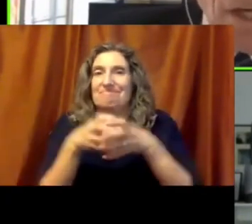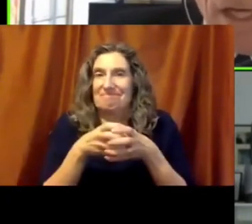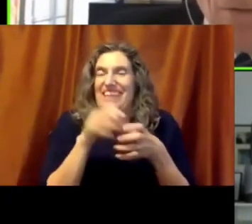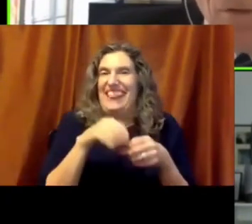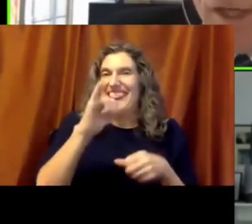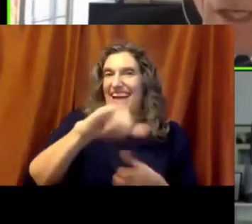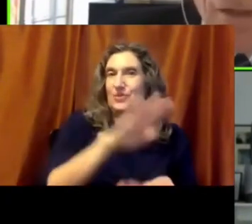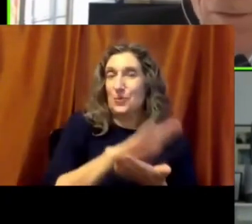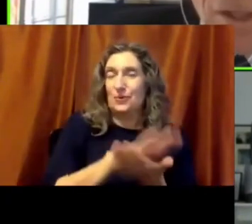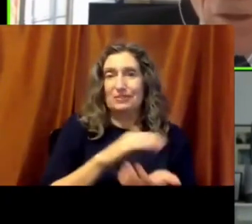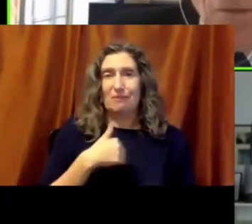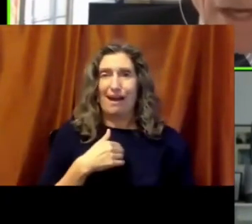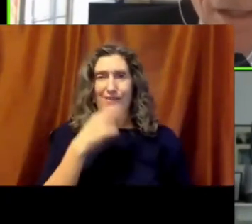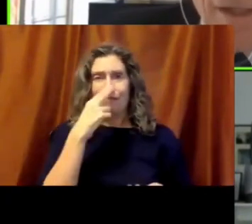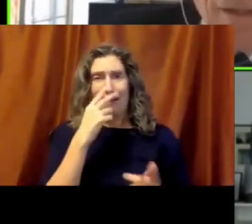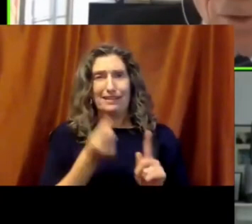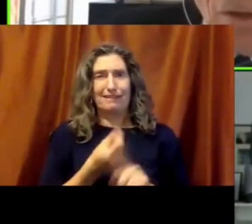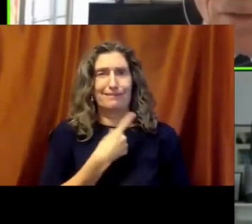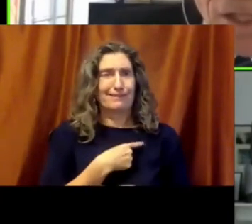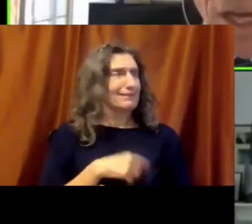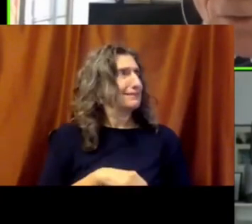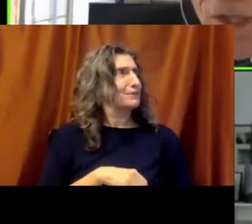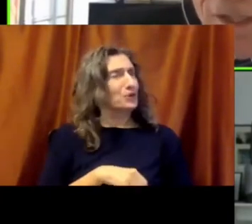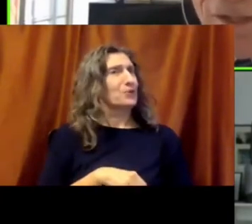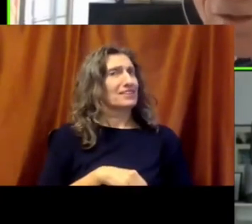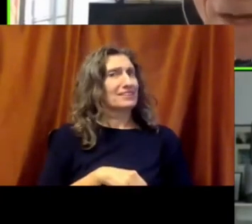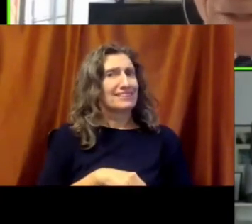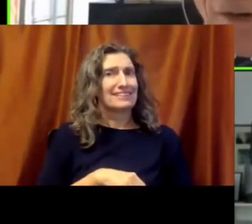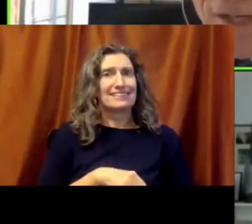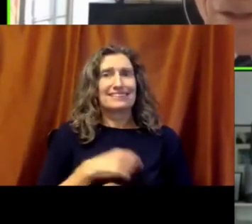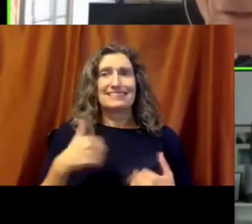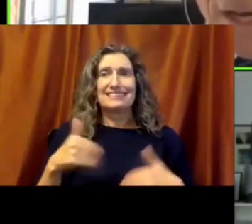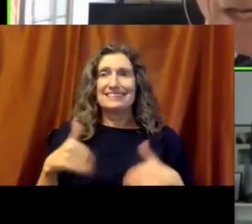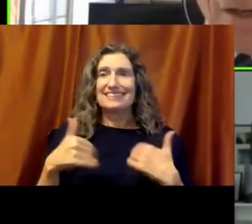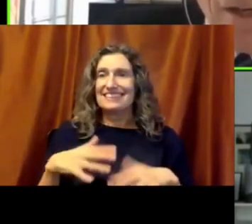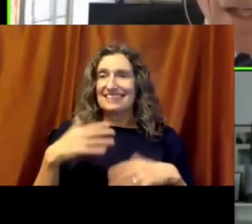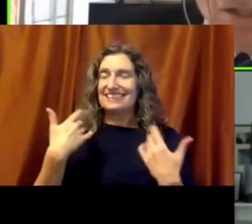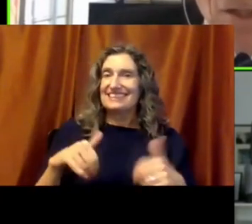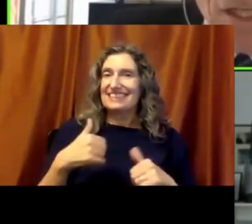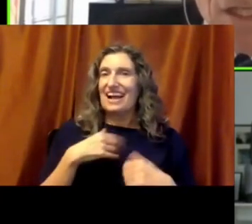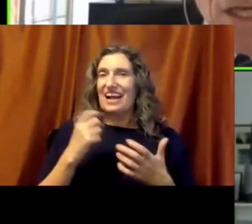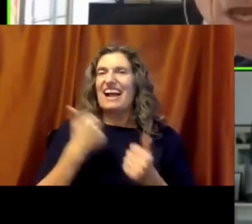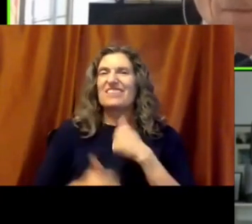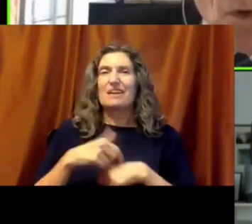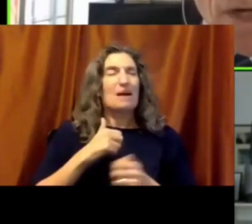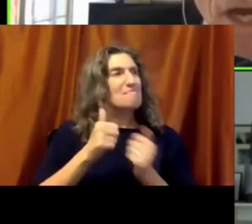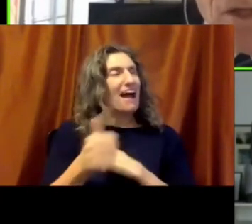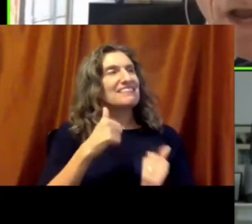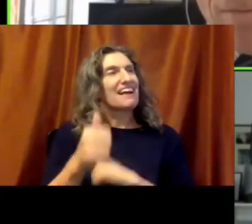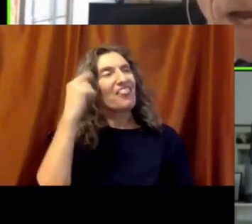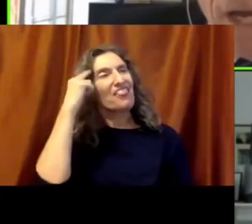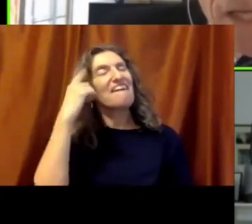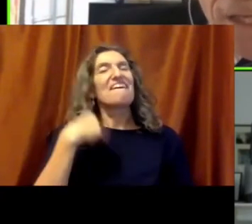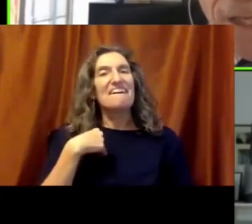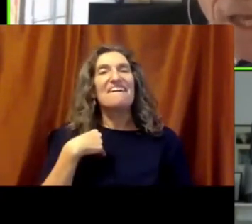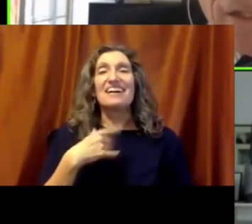And so I have a kind of a funny, you know, like, oh, that was a lot of work. Oh, that was great. Oh, that had hard days and good days. But when I